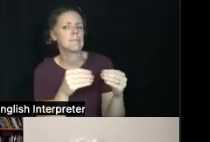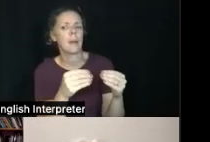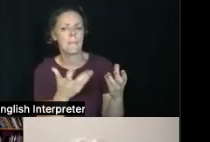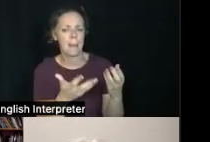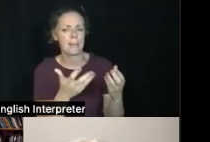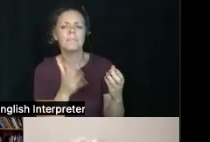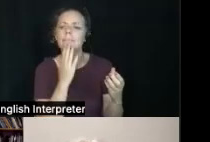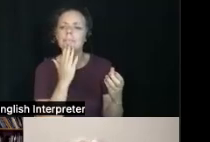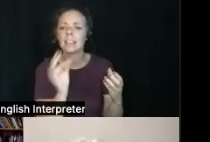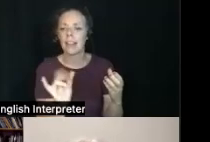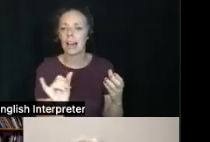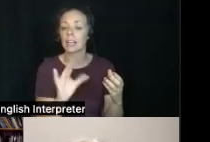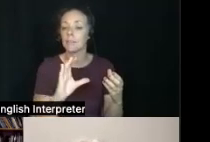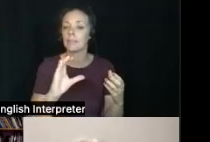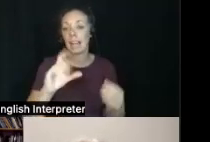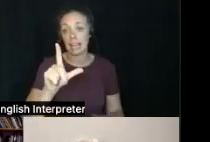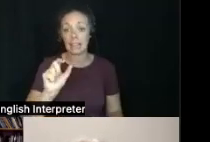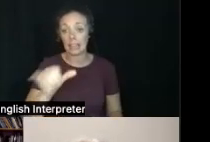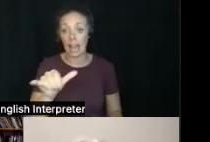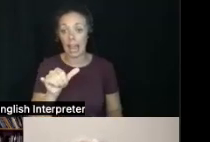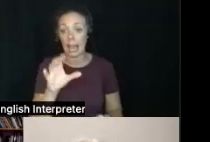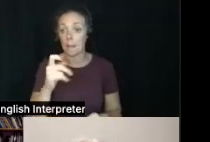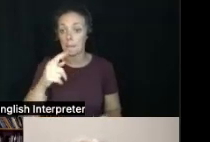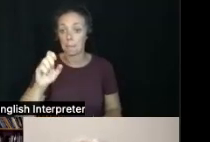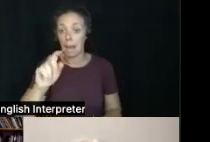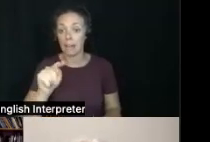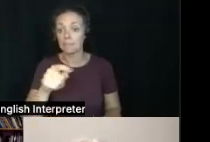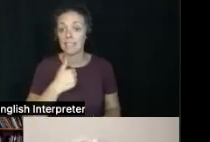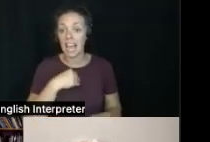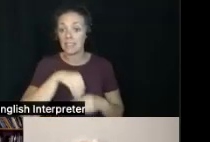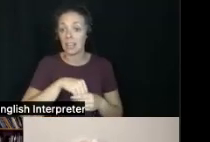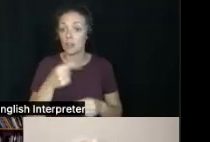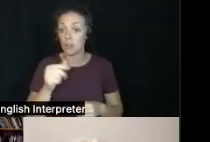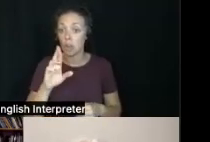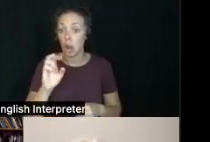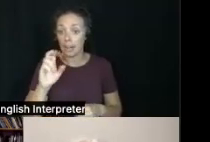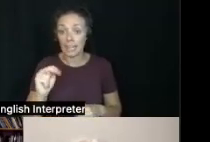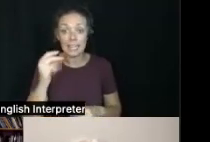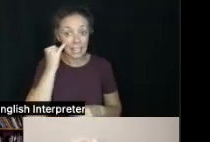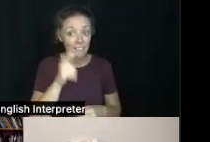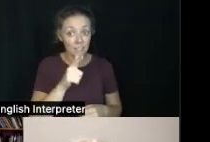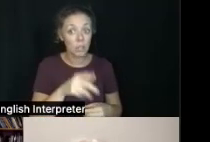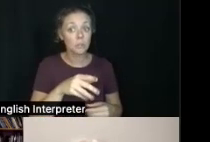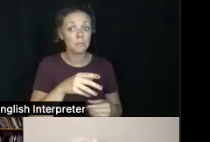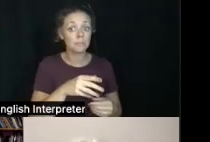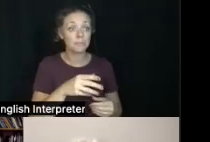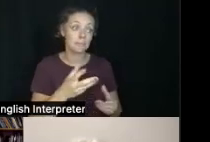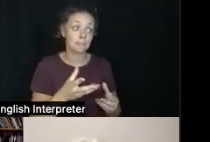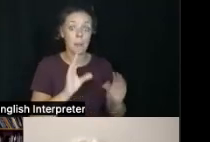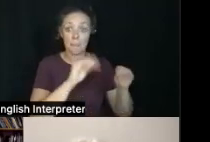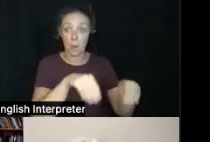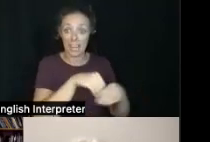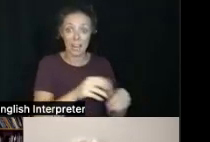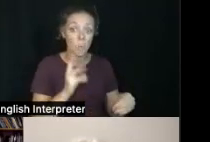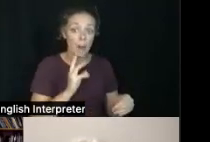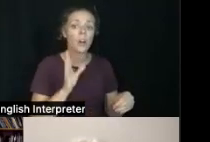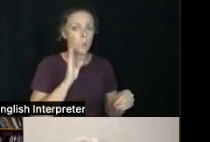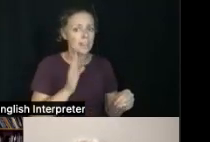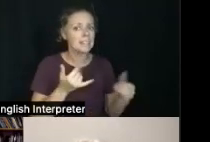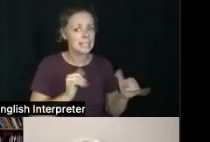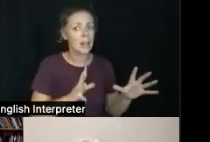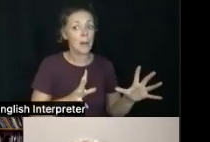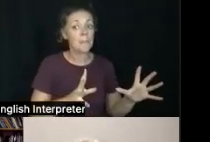your, your clay pots that you might have out in your garden, where if they sit in water, they still absorb the water, but they maintain